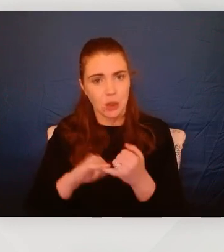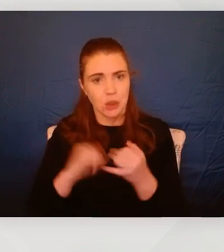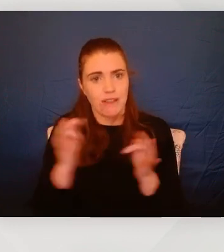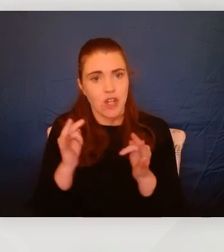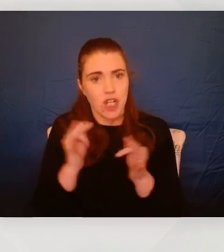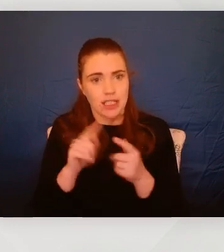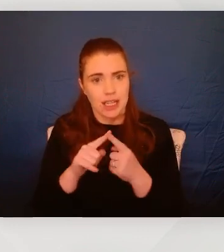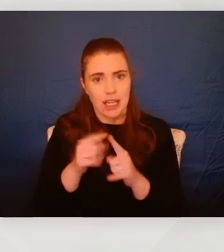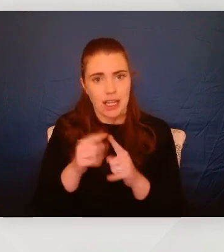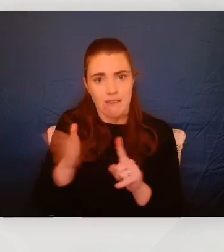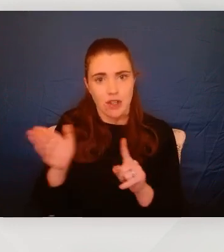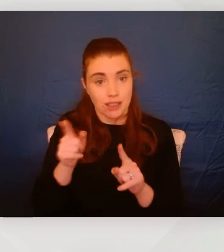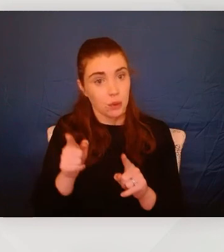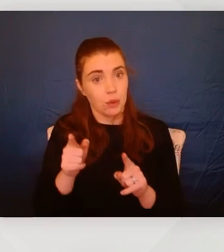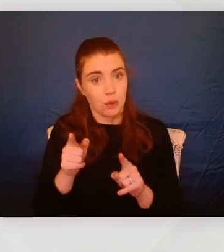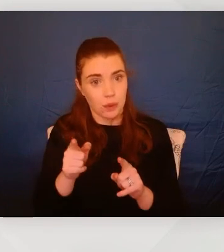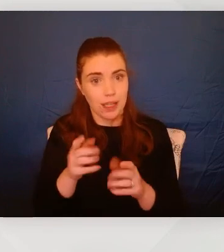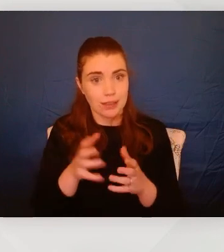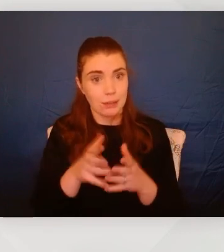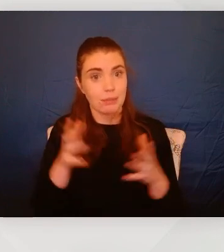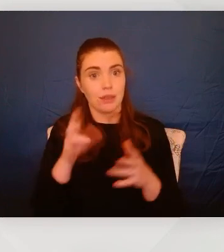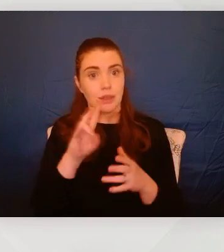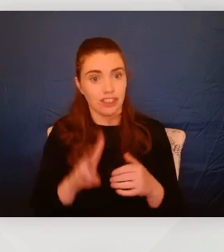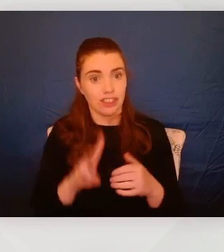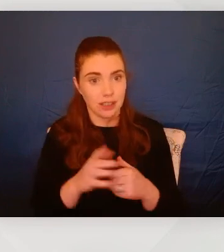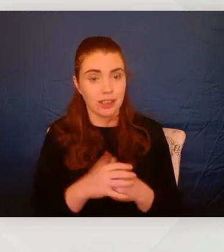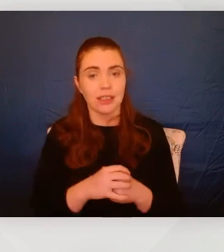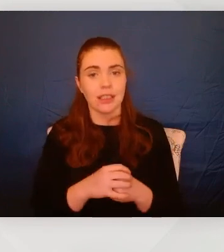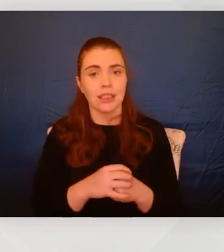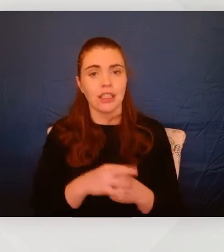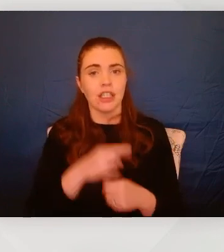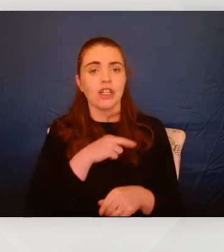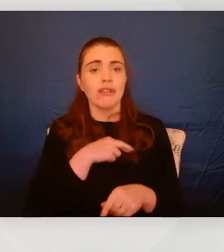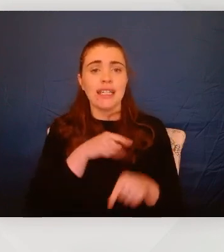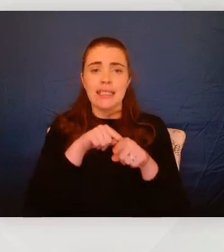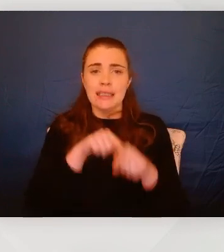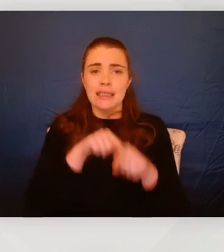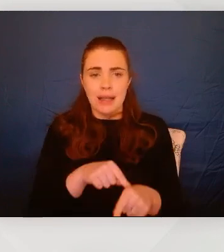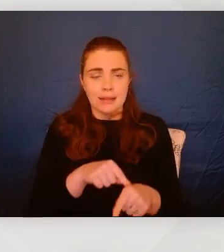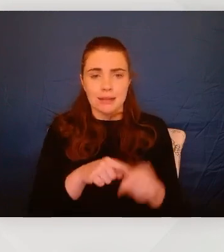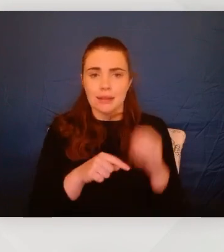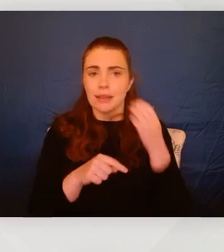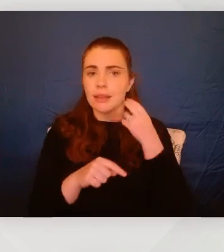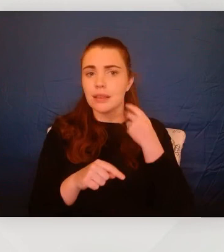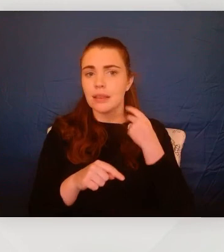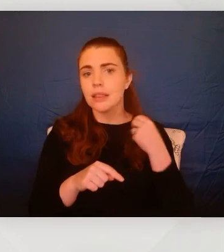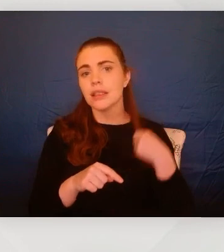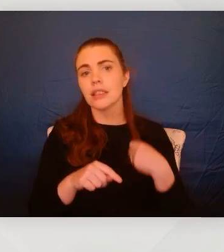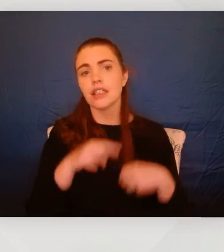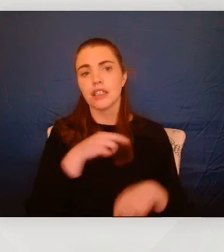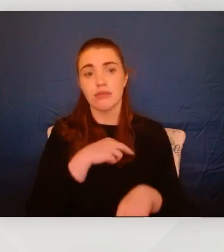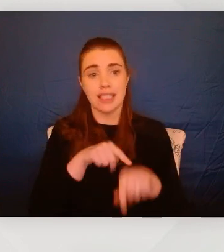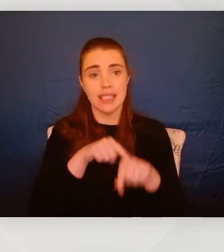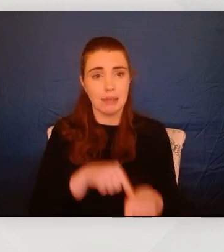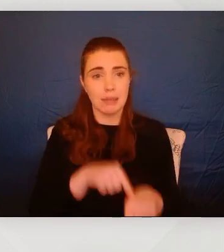Okay, that's a big one. I suppose it's going to depend on where they're currently